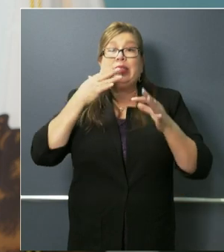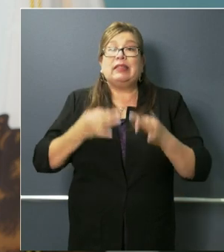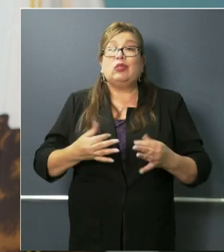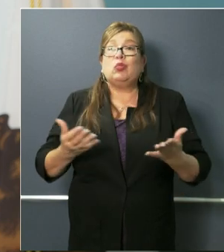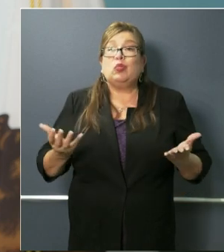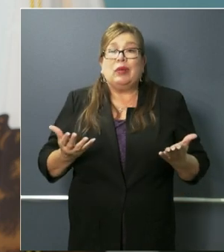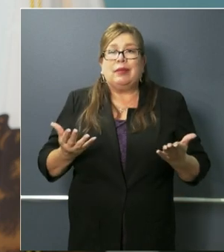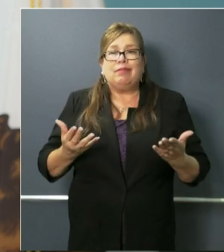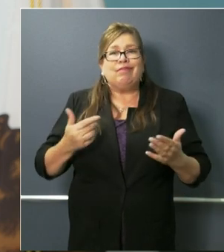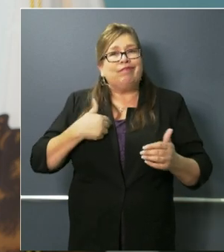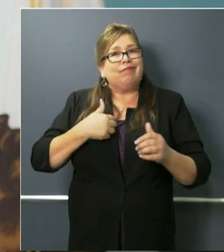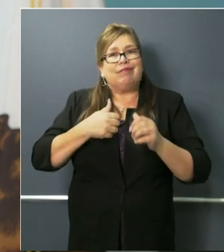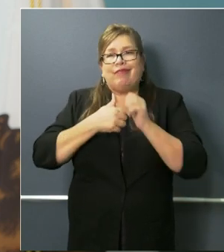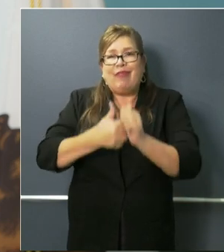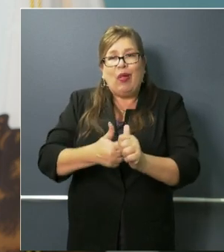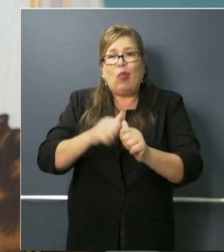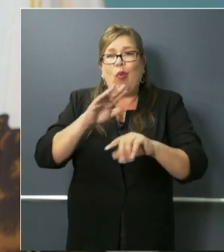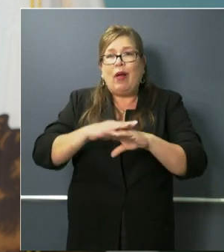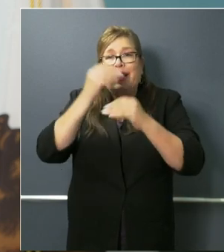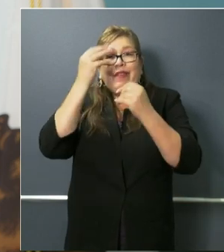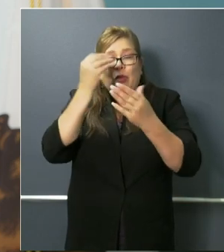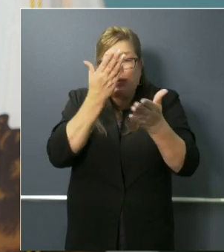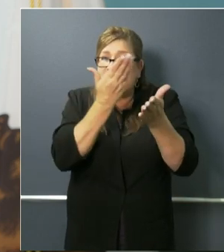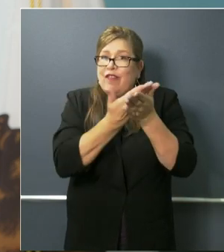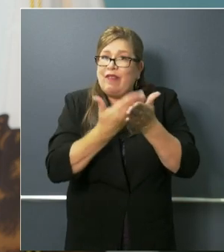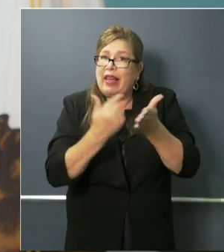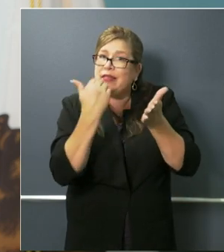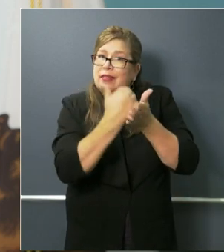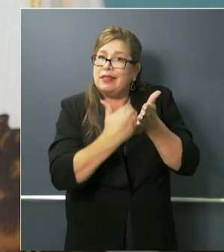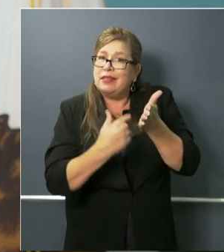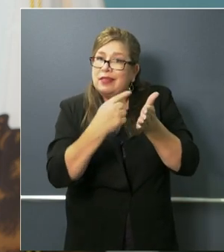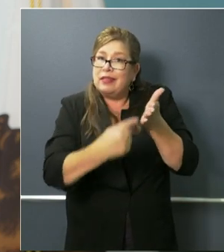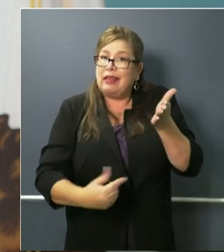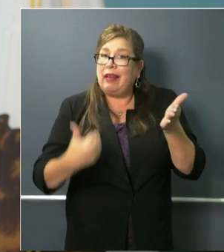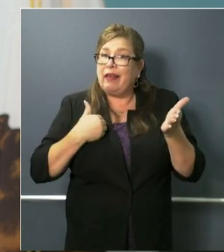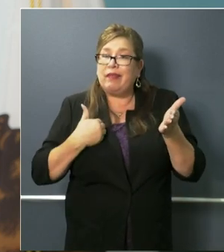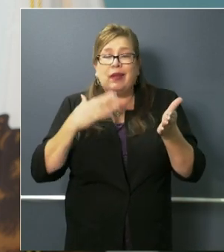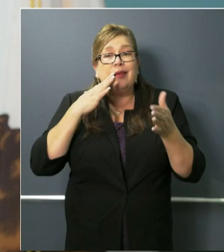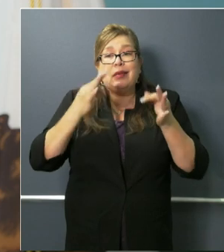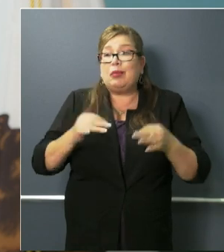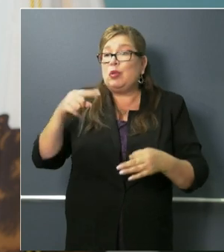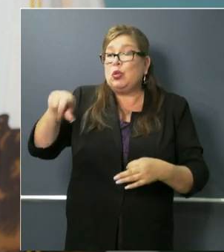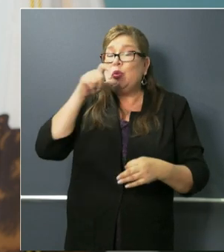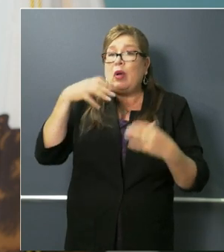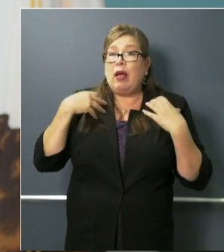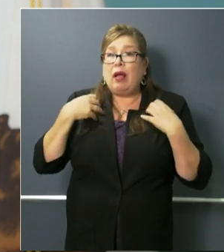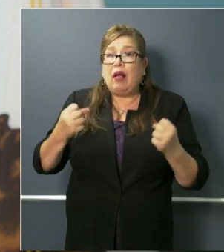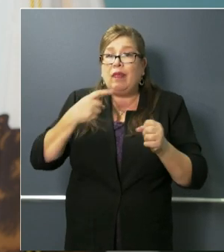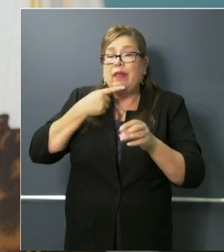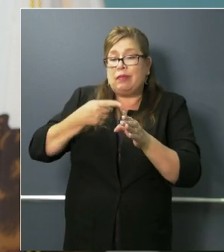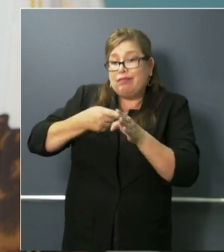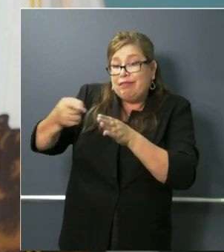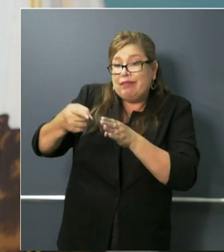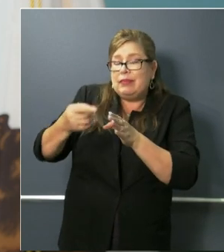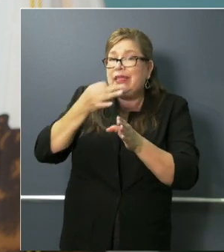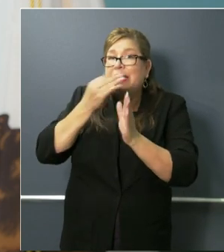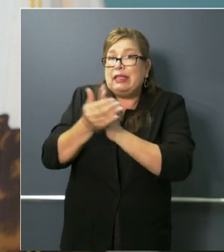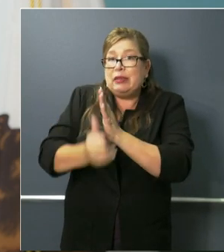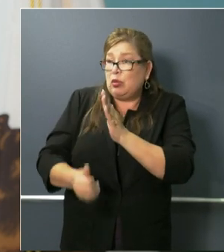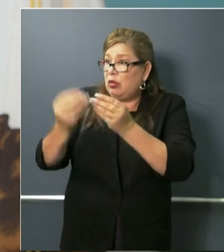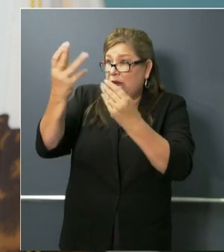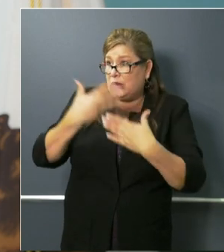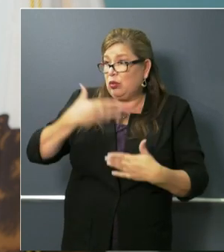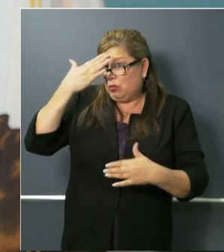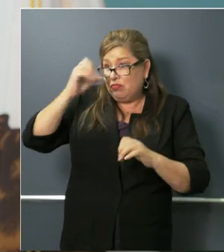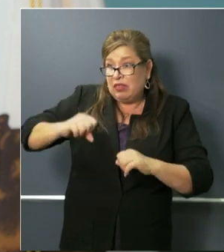be determined by the facts will be determined by the health experts will be determined by our capacity to meet this moment